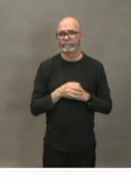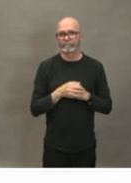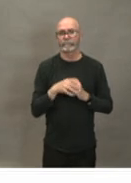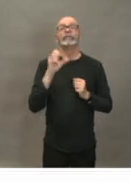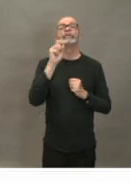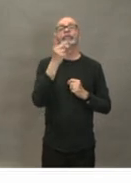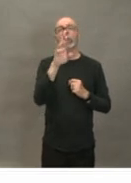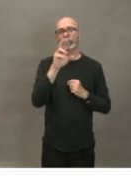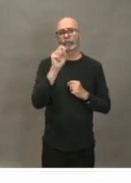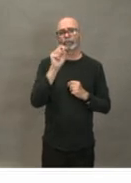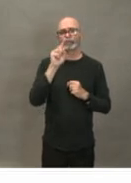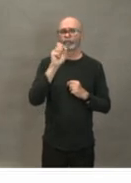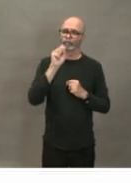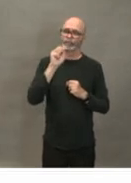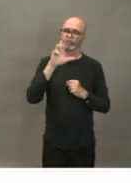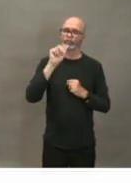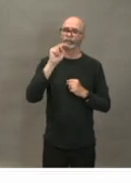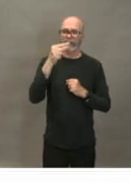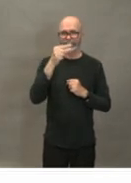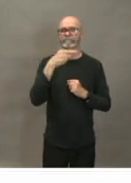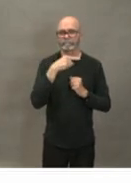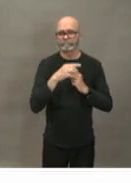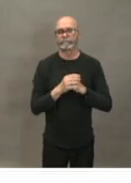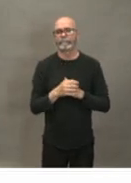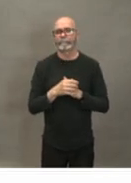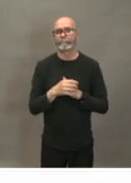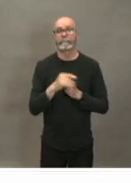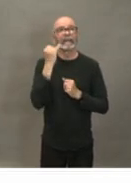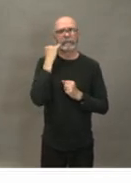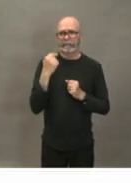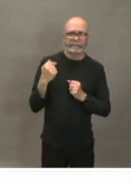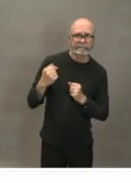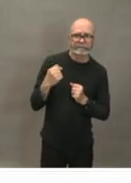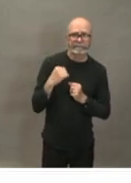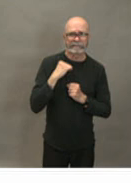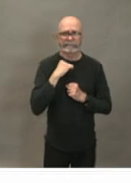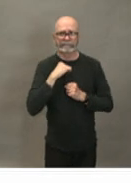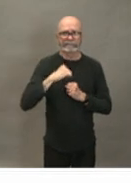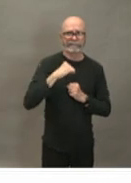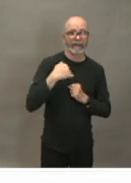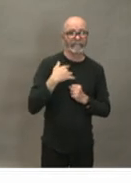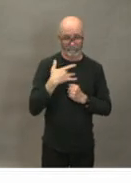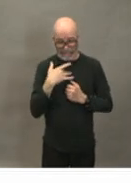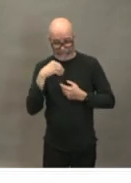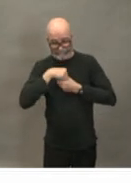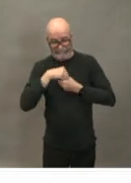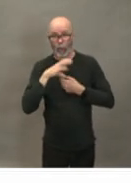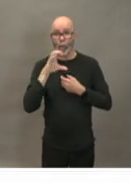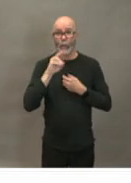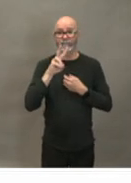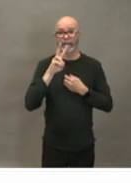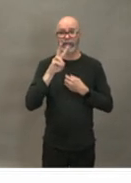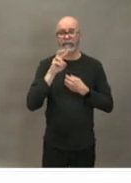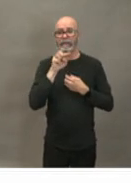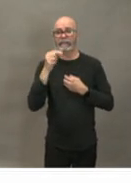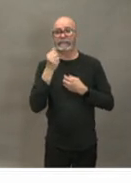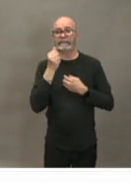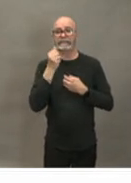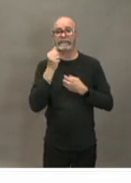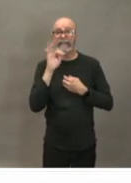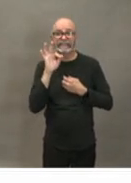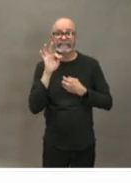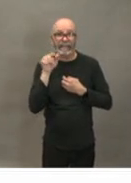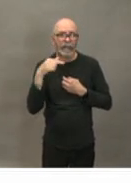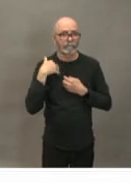for for if you're concerned about you might have covet 19 it's it's not just symptoms as a combination of have you have you traveled somewhere